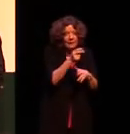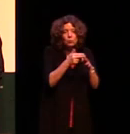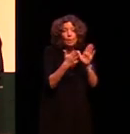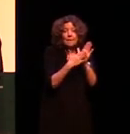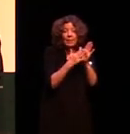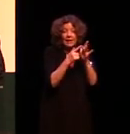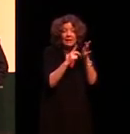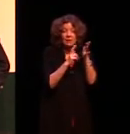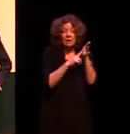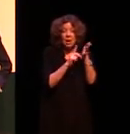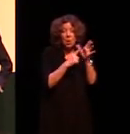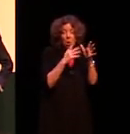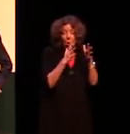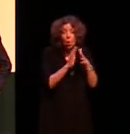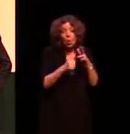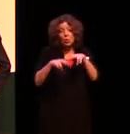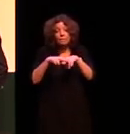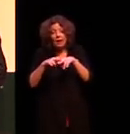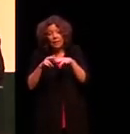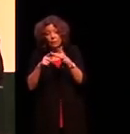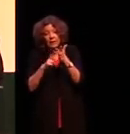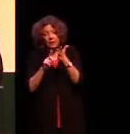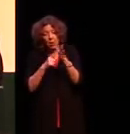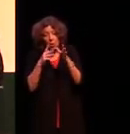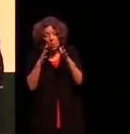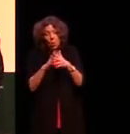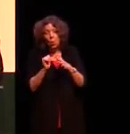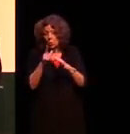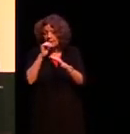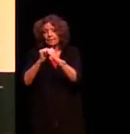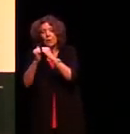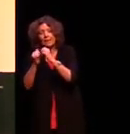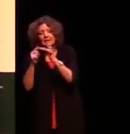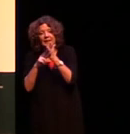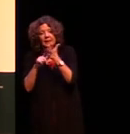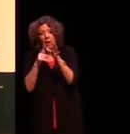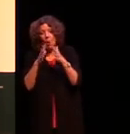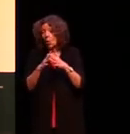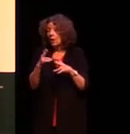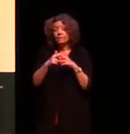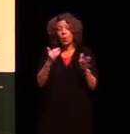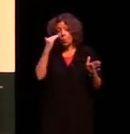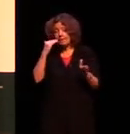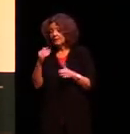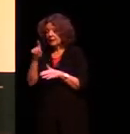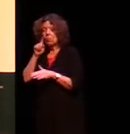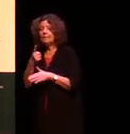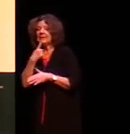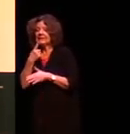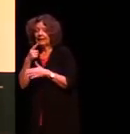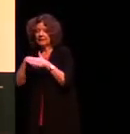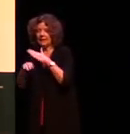be um maybe even your father-in-law it could be uh brothers-in-law and so on and for women it would be sons-in-law and so on